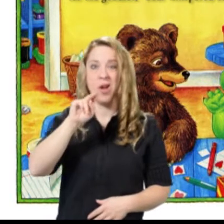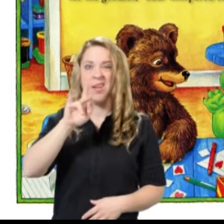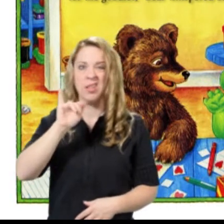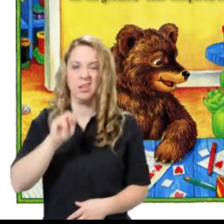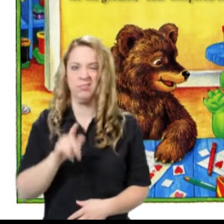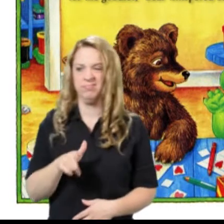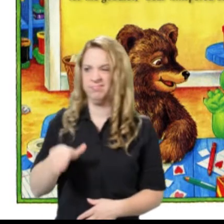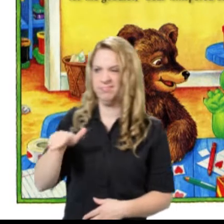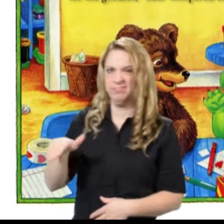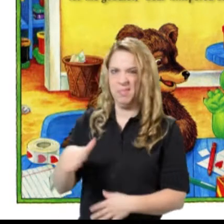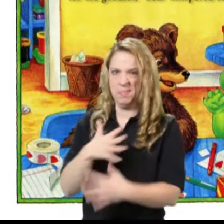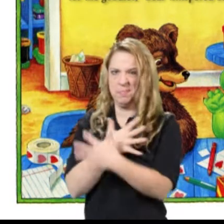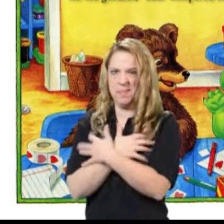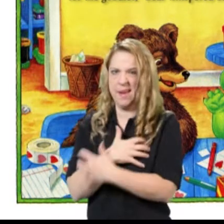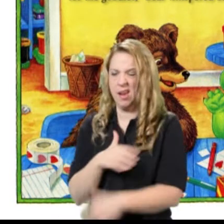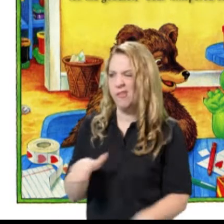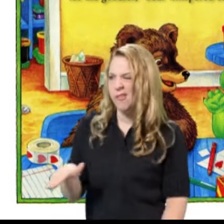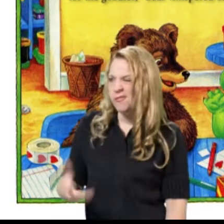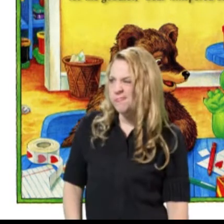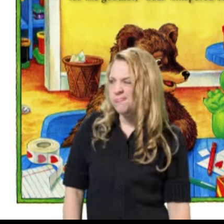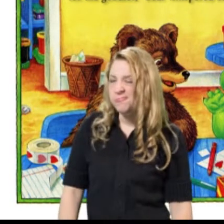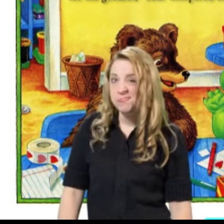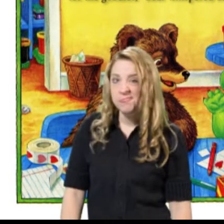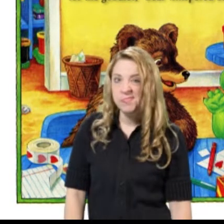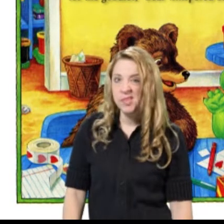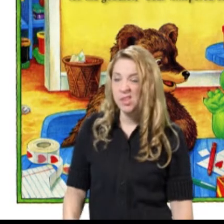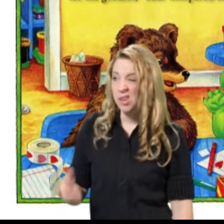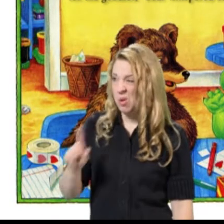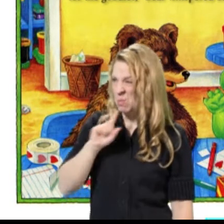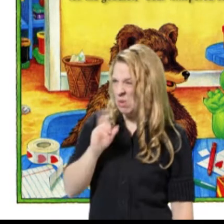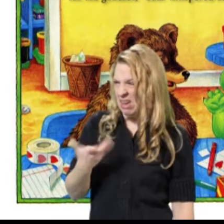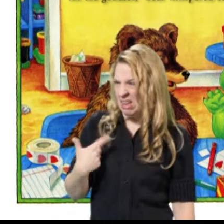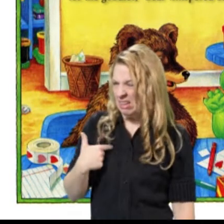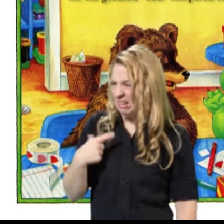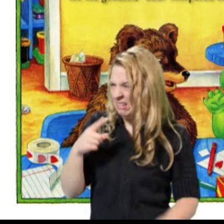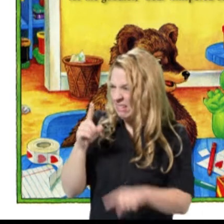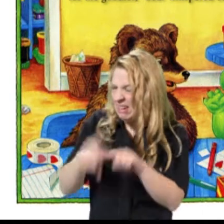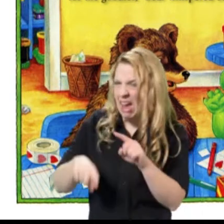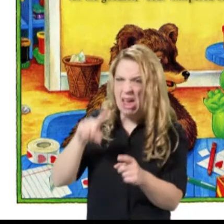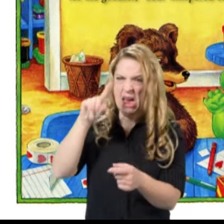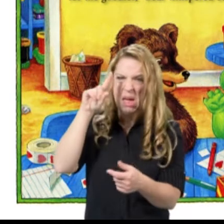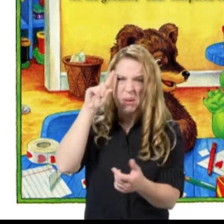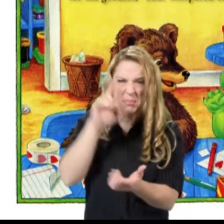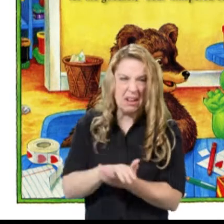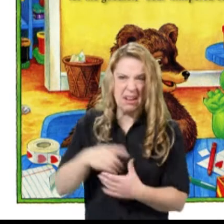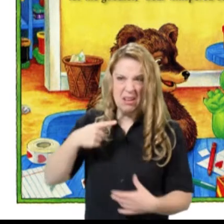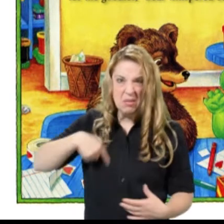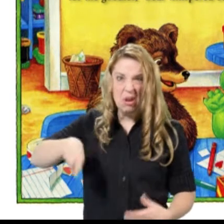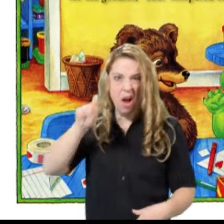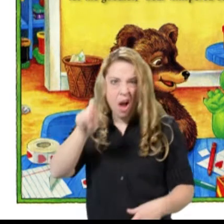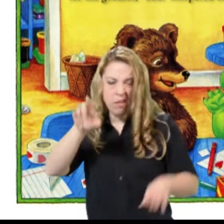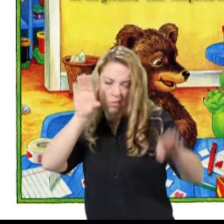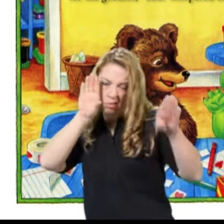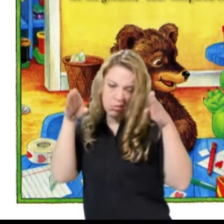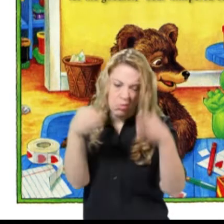Franklin whispered to Bear, I can't believe we have to wait until after lunch to give out our cards.